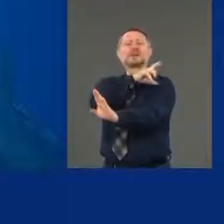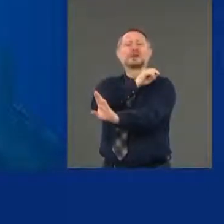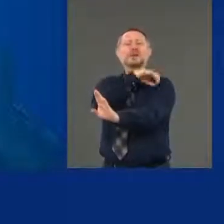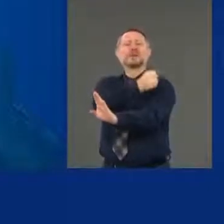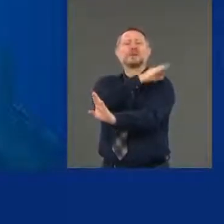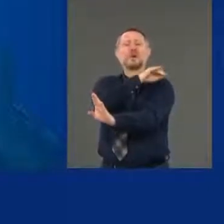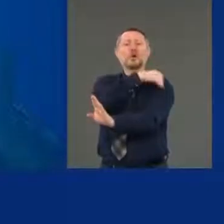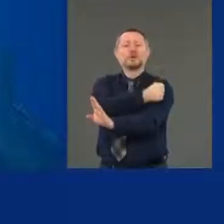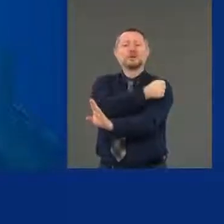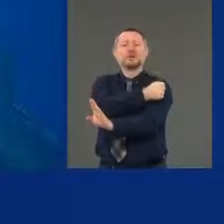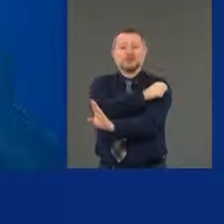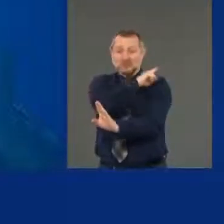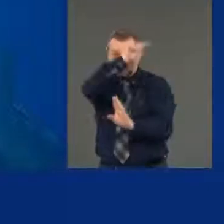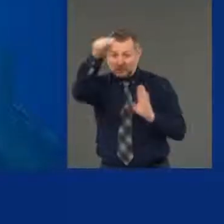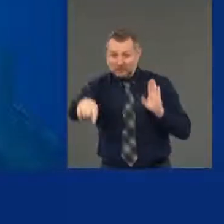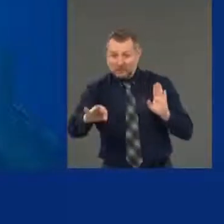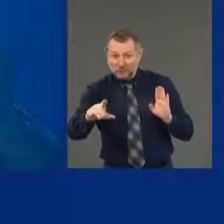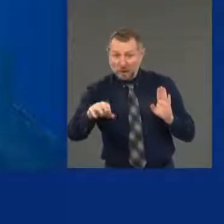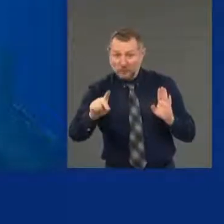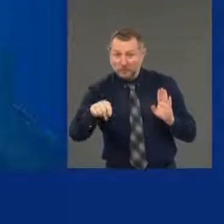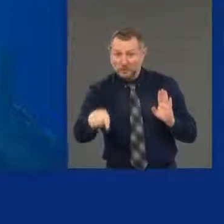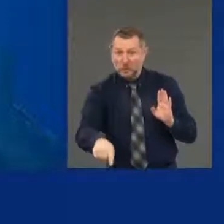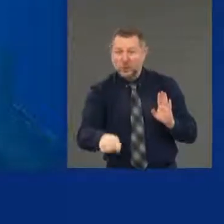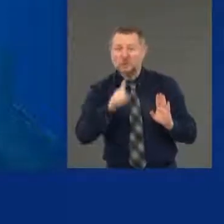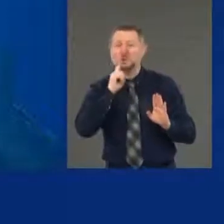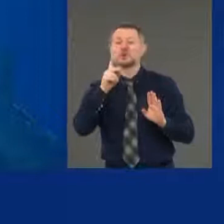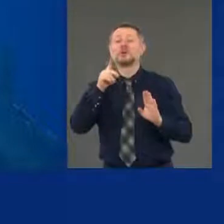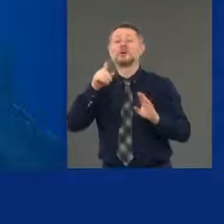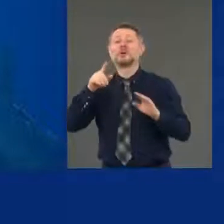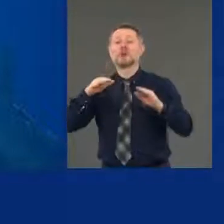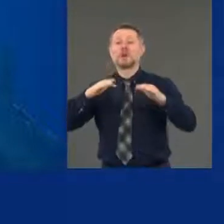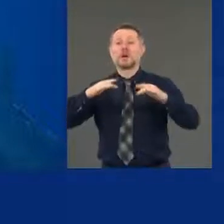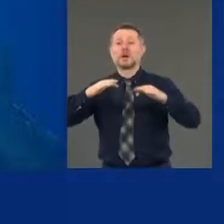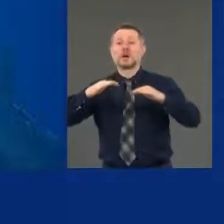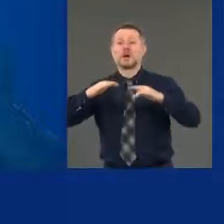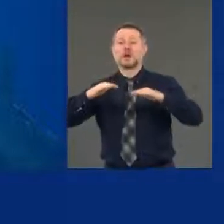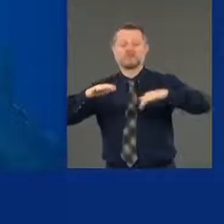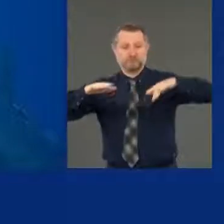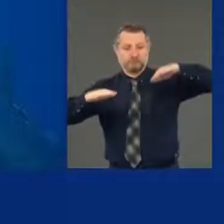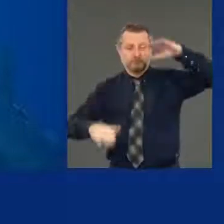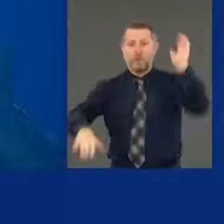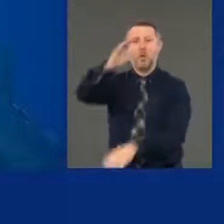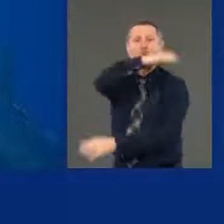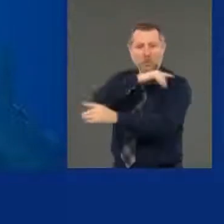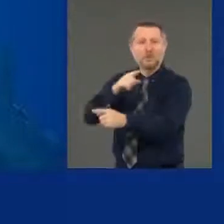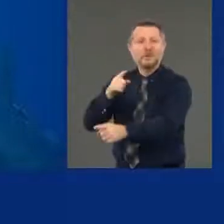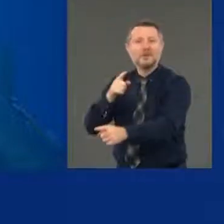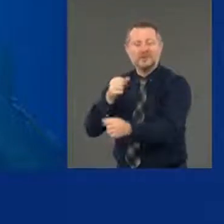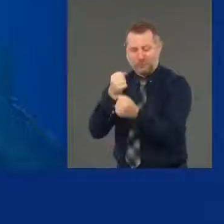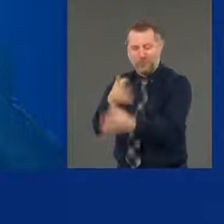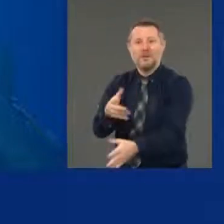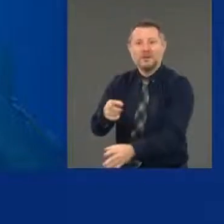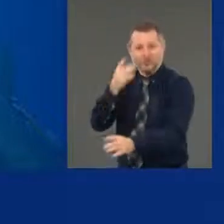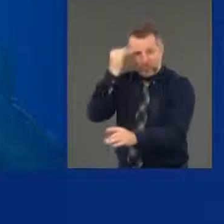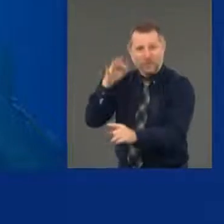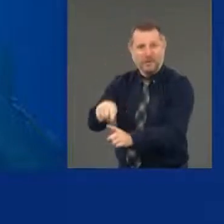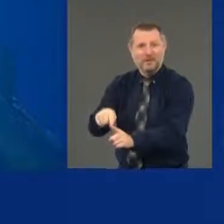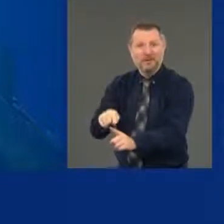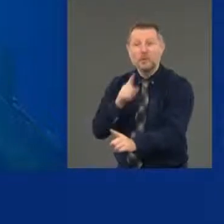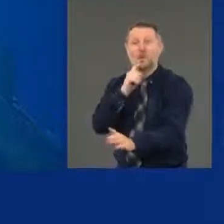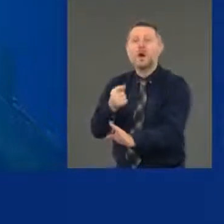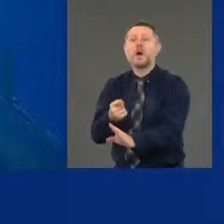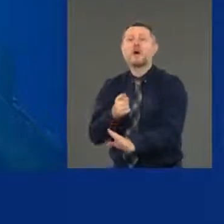That was the tipping point. That was the point. That was the straw that broke the camel's back. That's when it